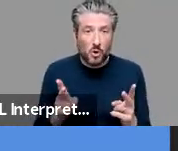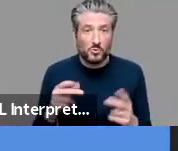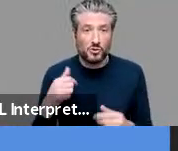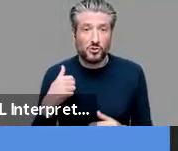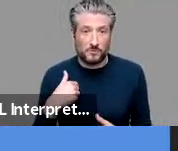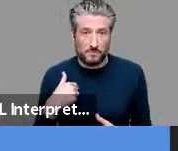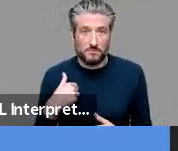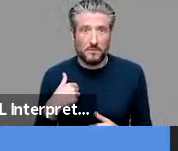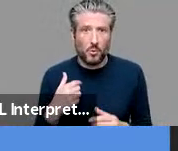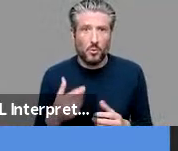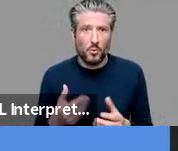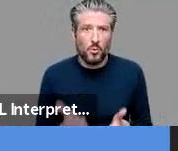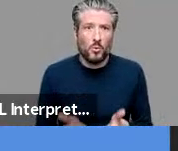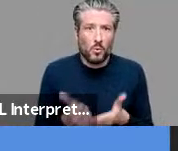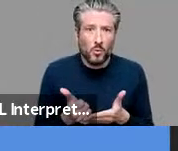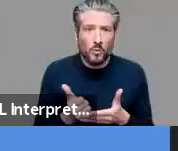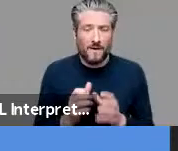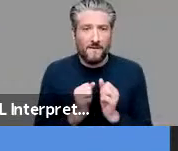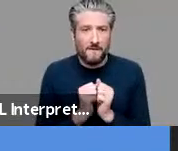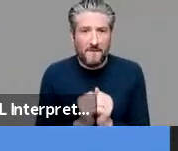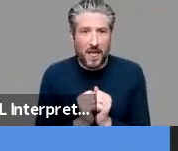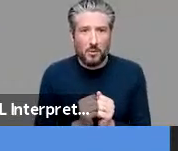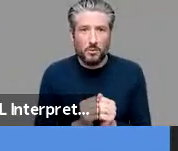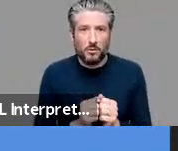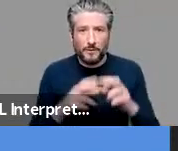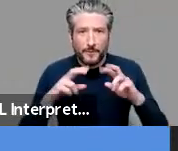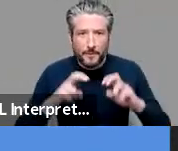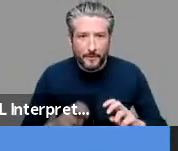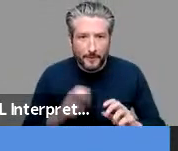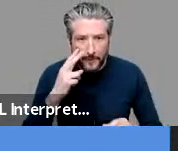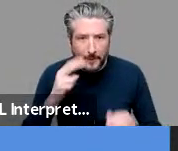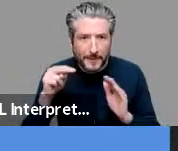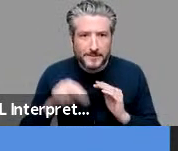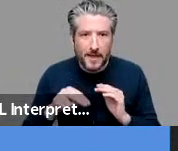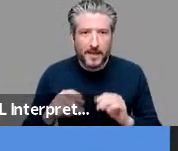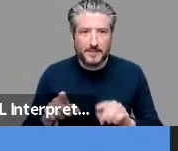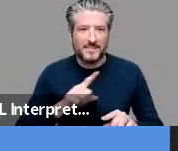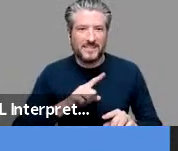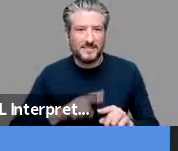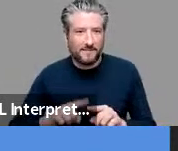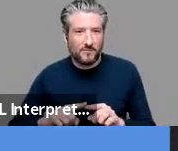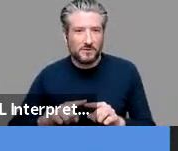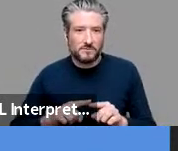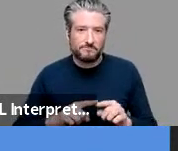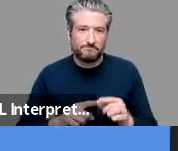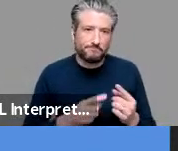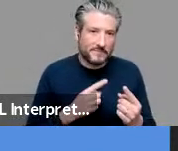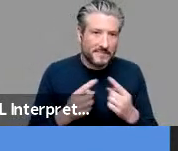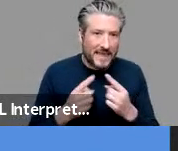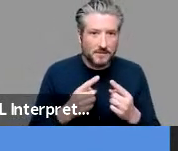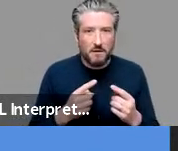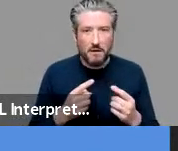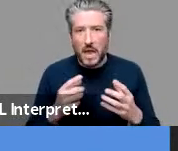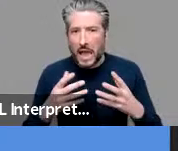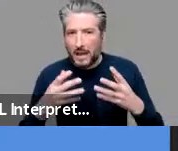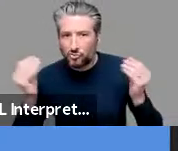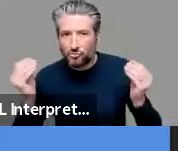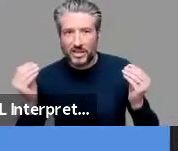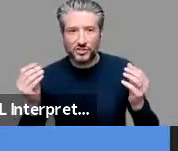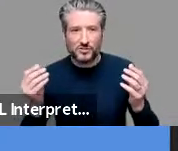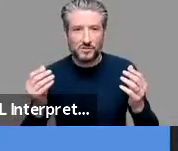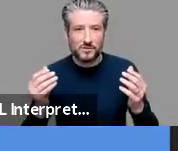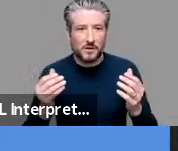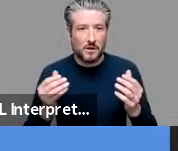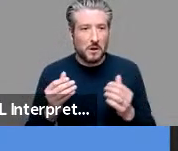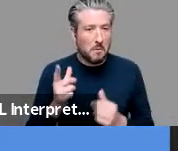valuable insights into the kinds of generalizations or abstractions that can lay claim to cognitive plausibility but it may